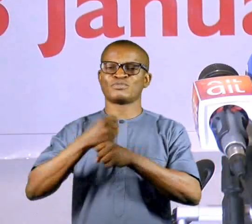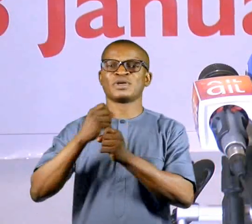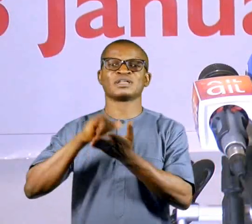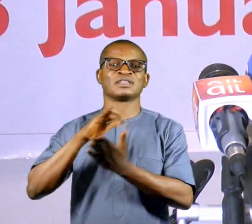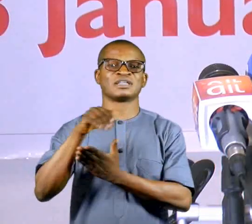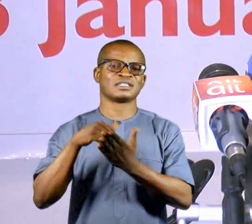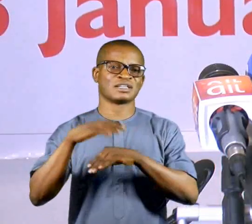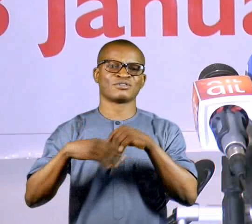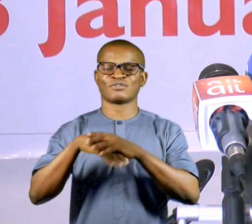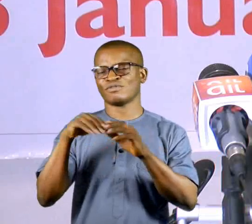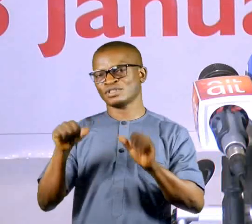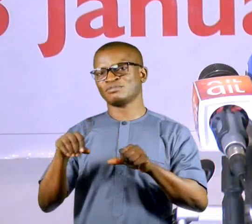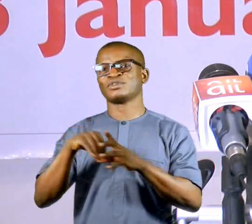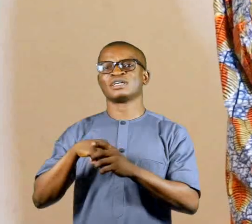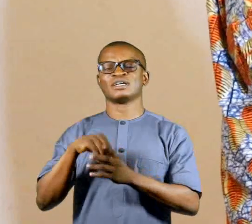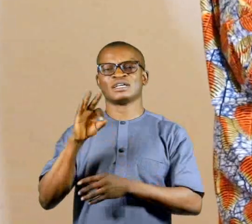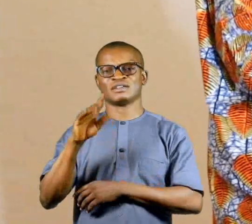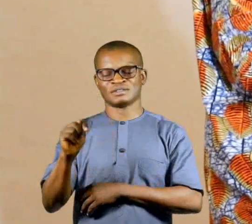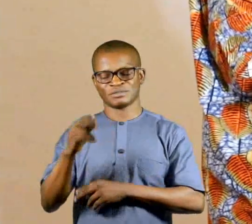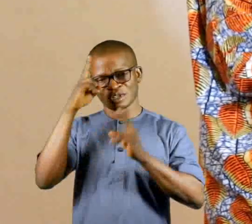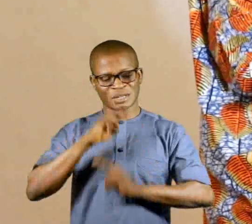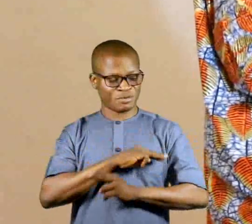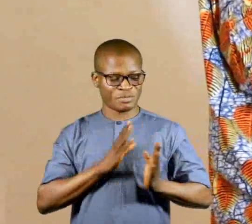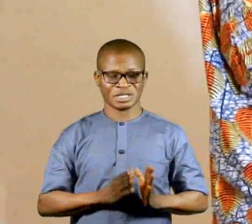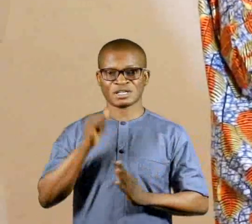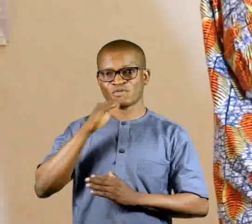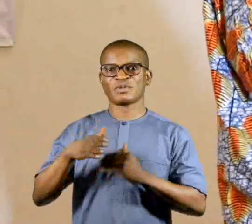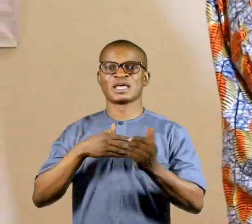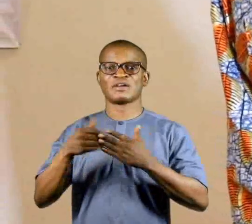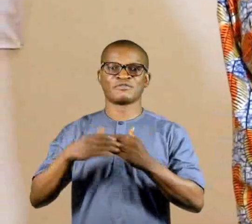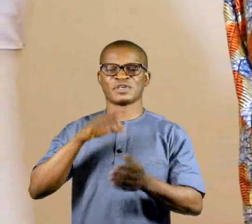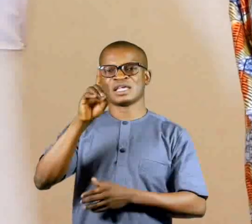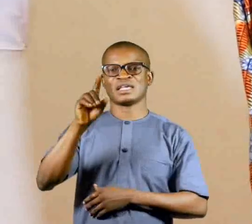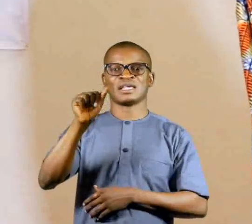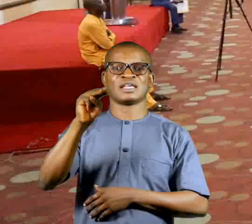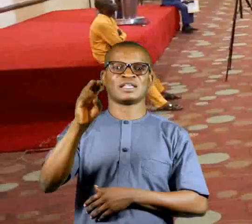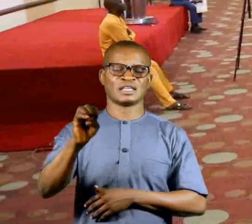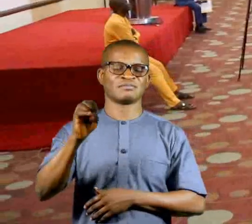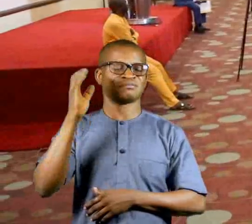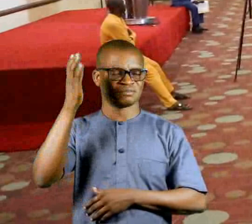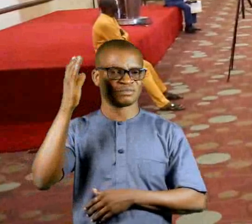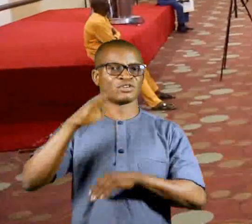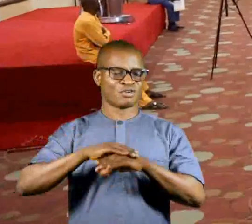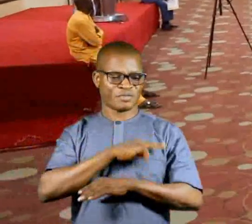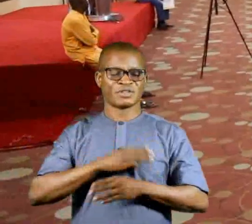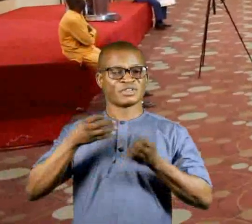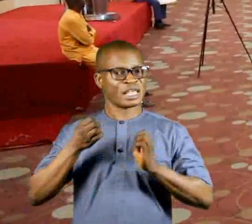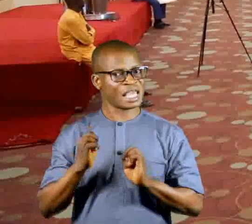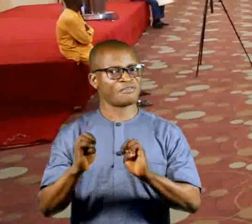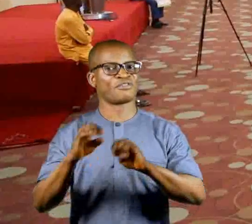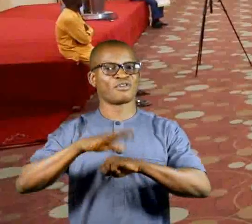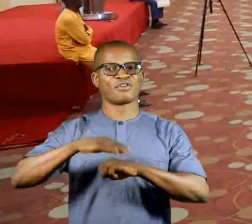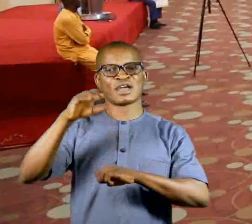states and the FCT. Honourable Minister of Women Affairs Dame Pauline Tallinn made a speech on the ministry's efforts